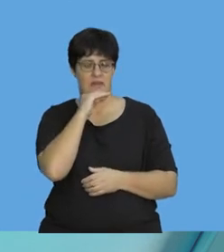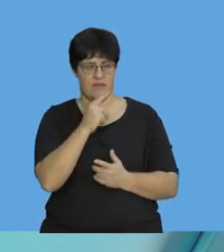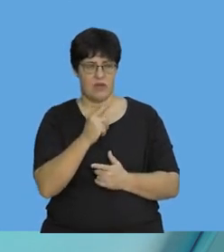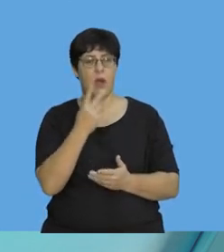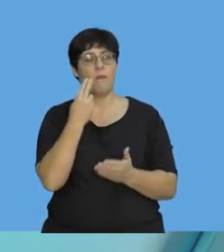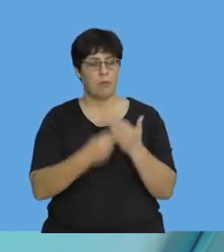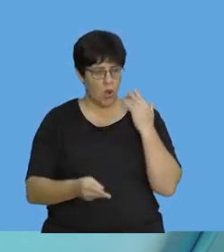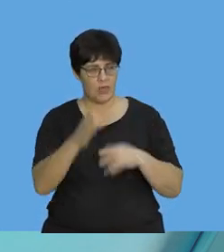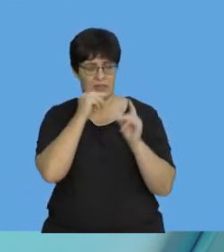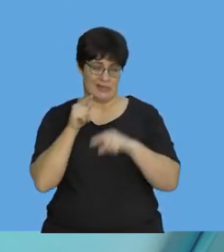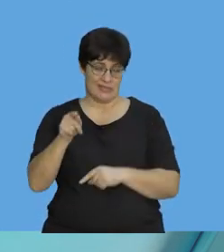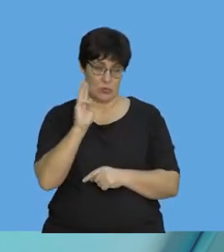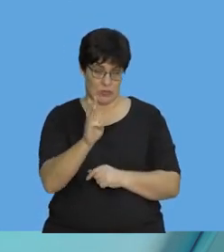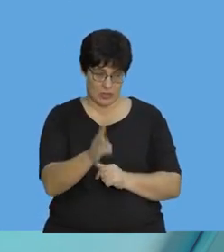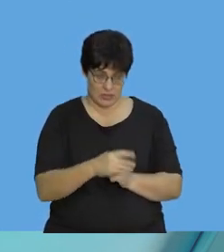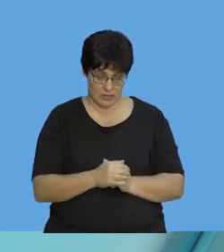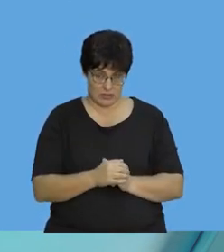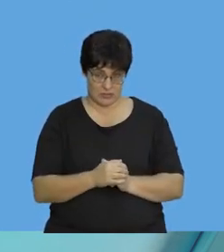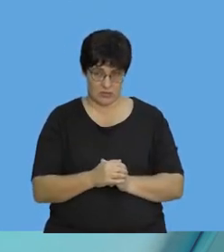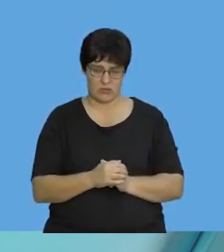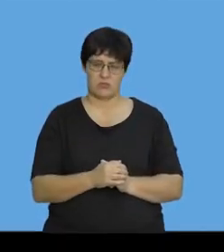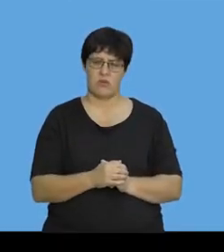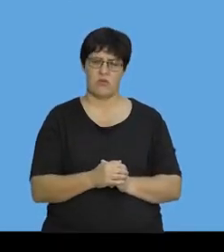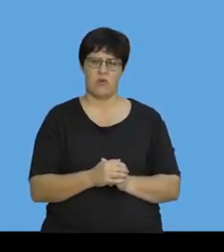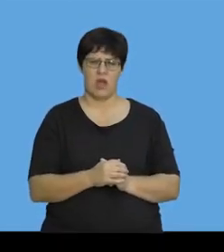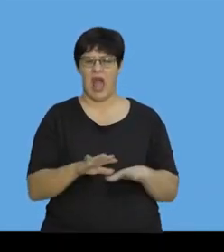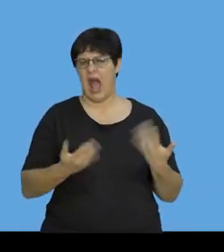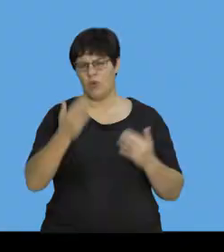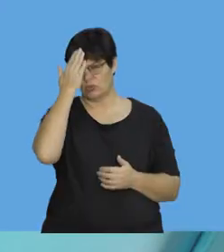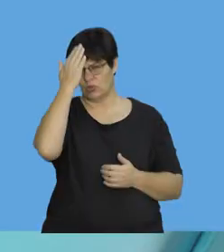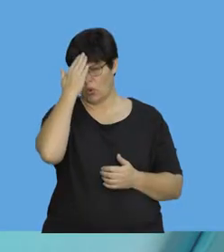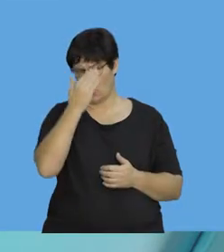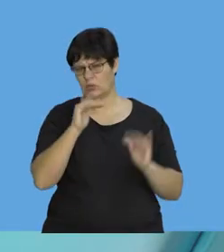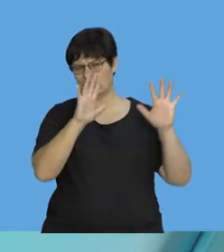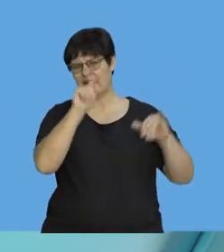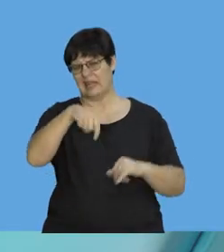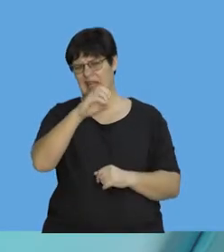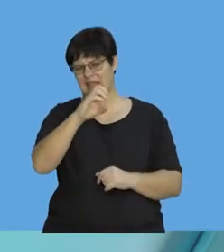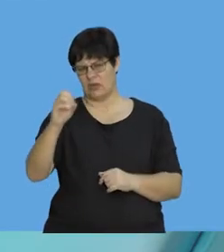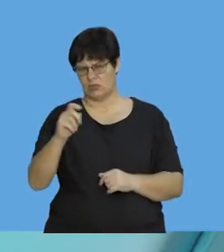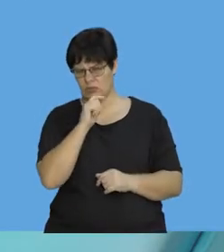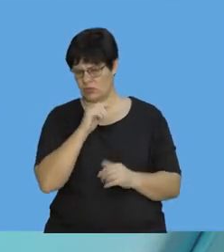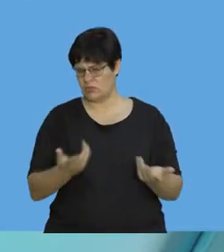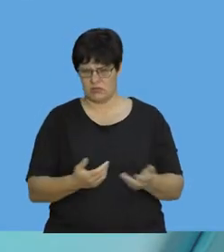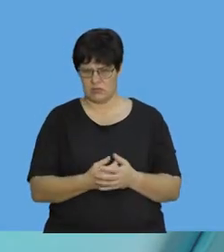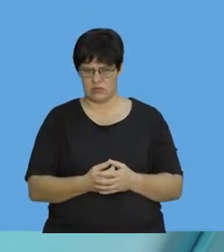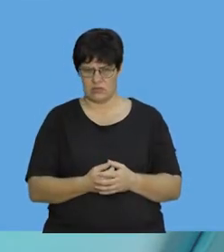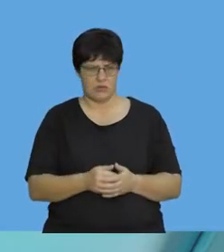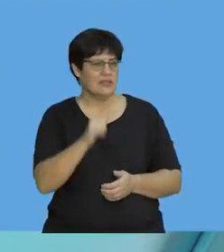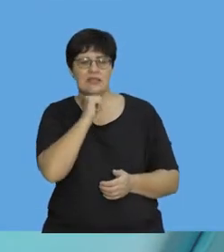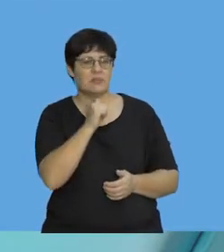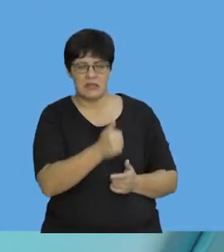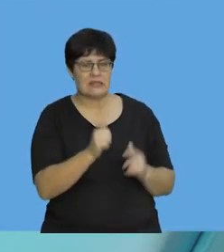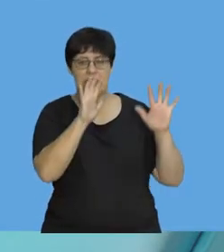be enough. They would both experience this. But I want to show you something. Because now you're going to go, how did we know to use the 10,000 kilogram truck?